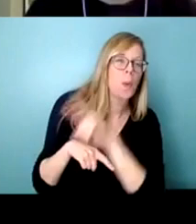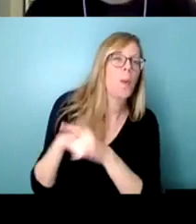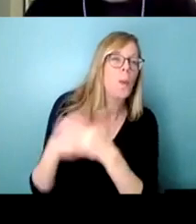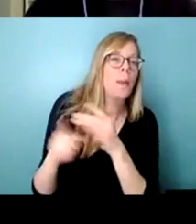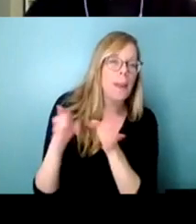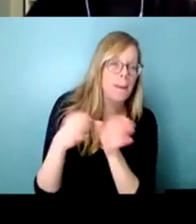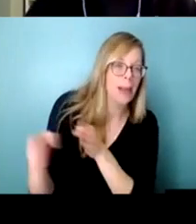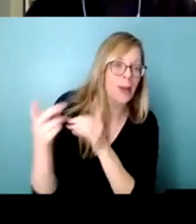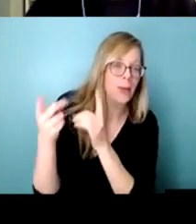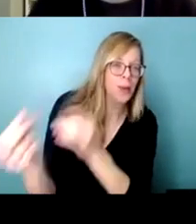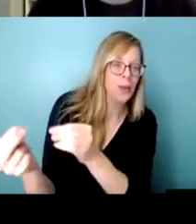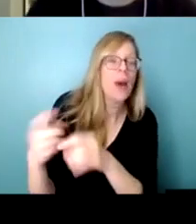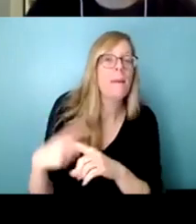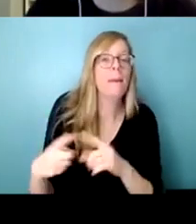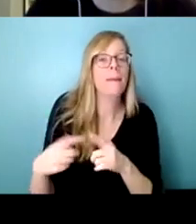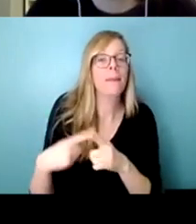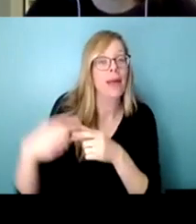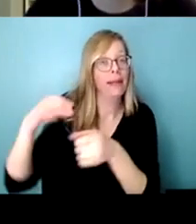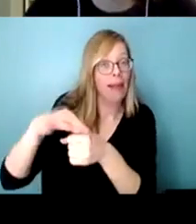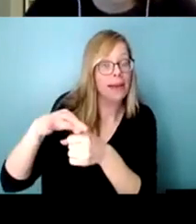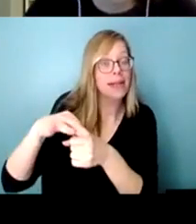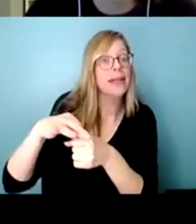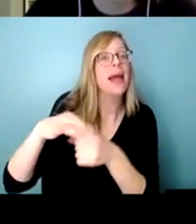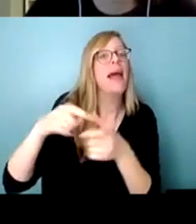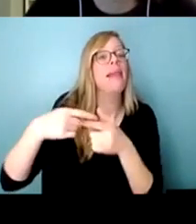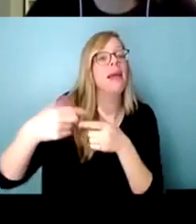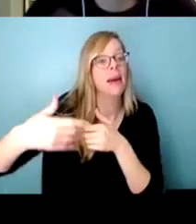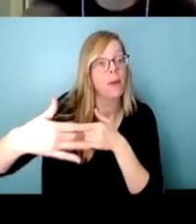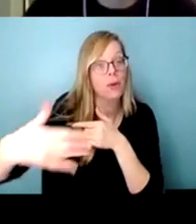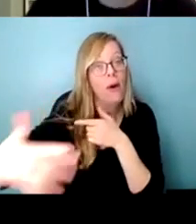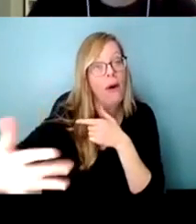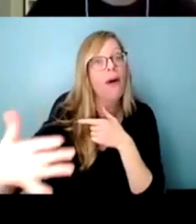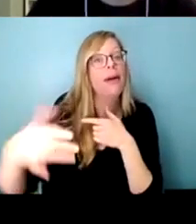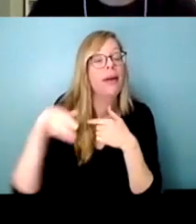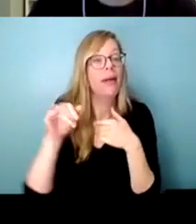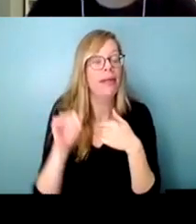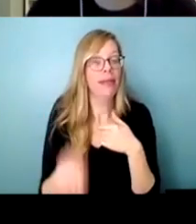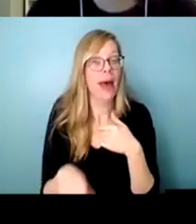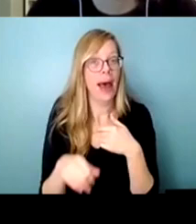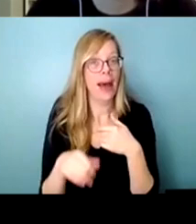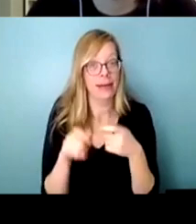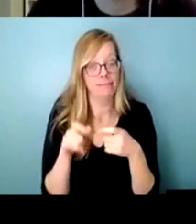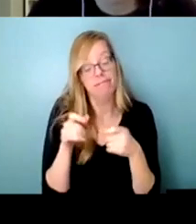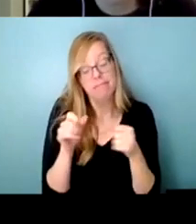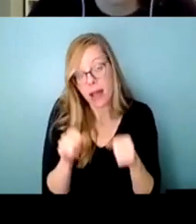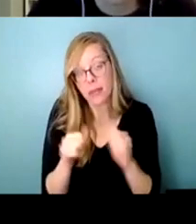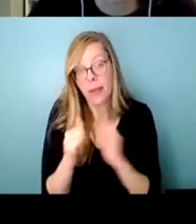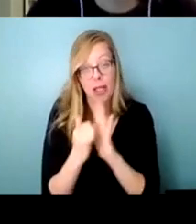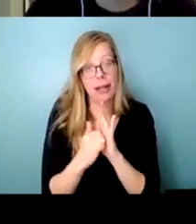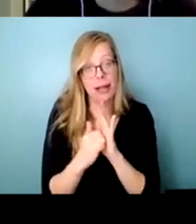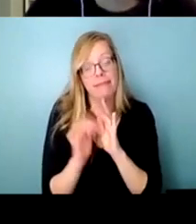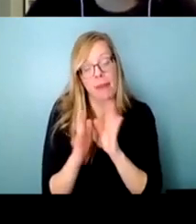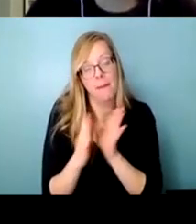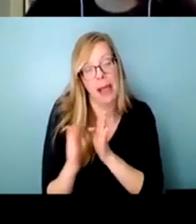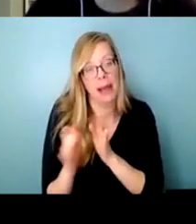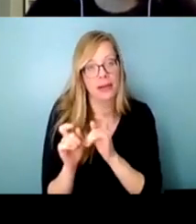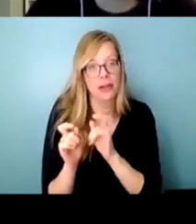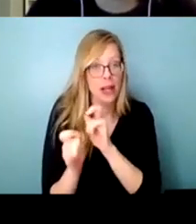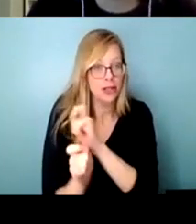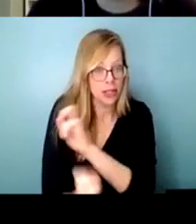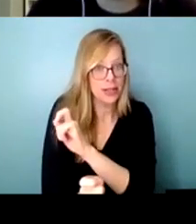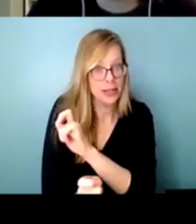but then as as um as time goes on once they've been elected some that agenda might change or shift based on um